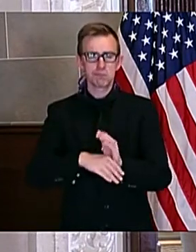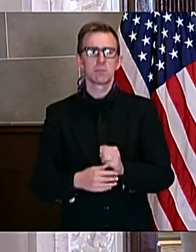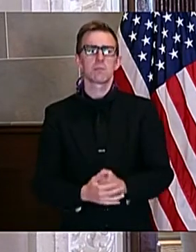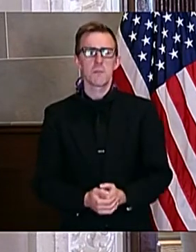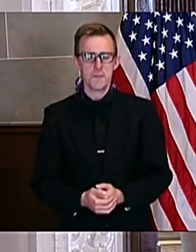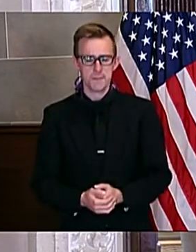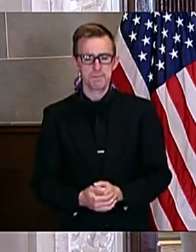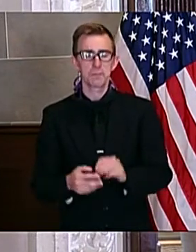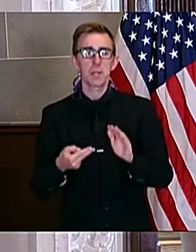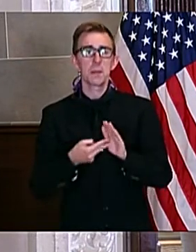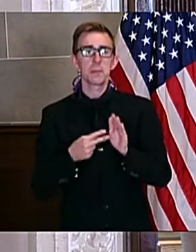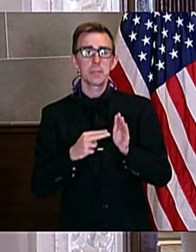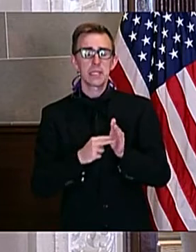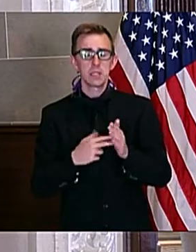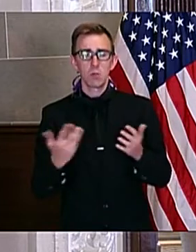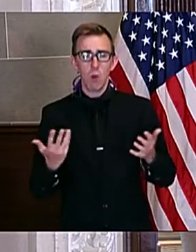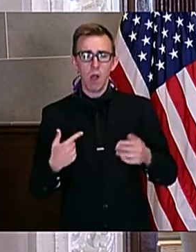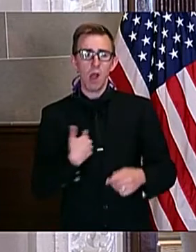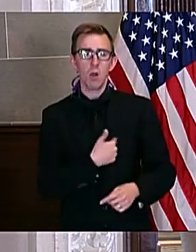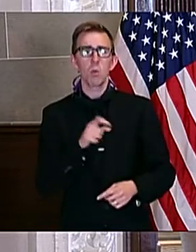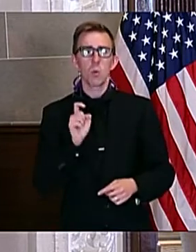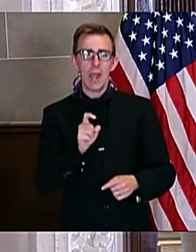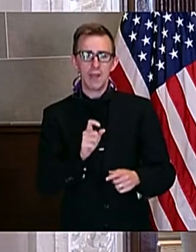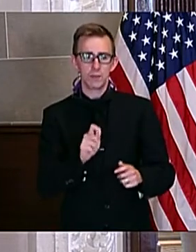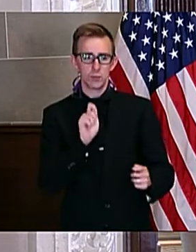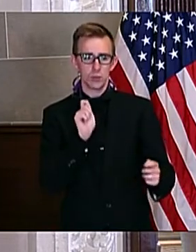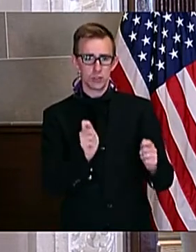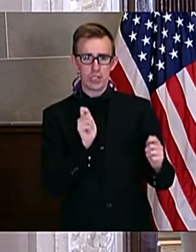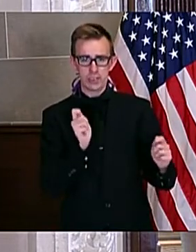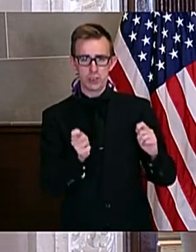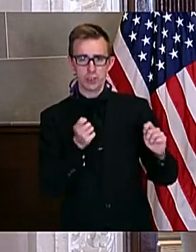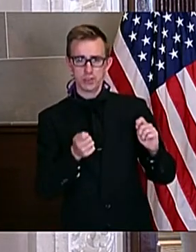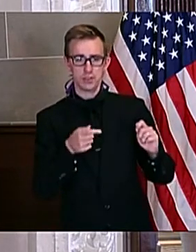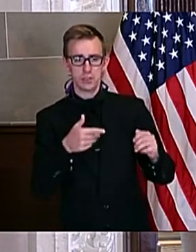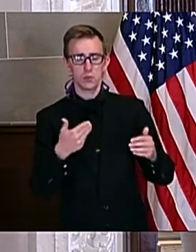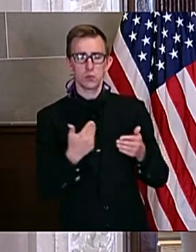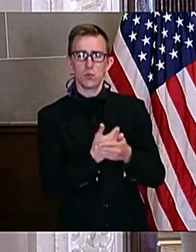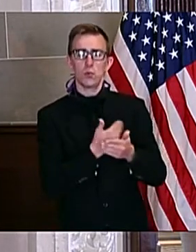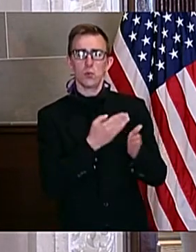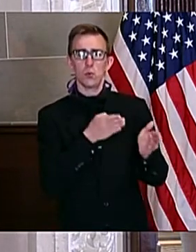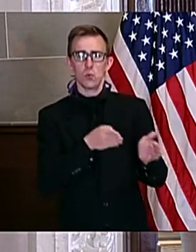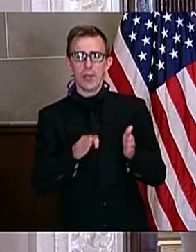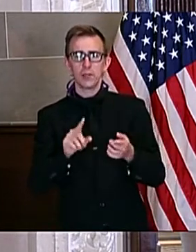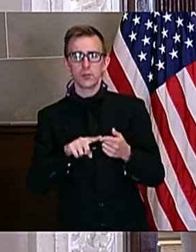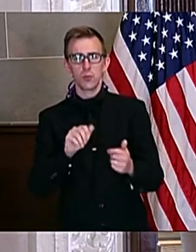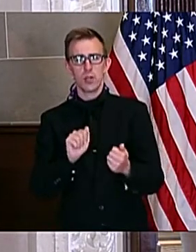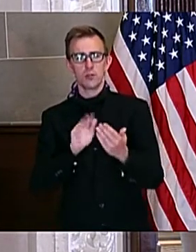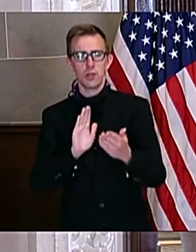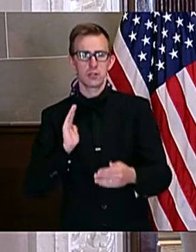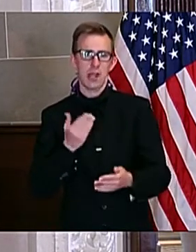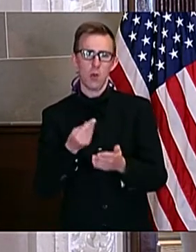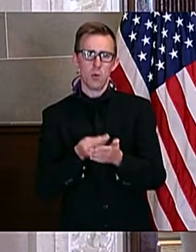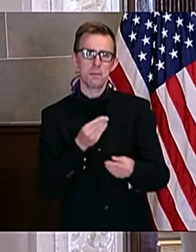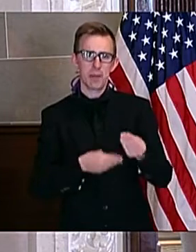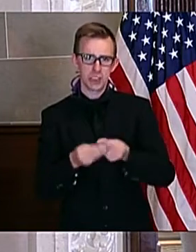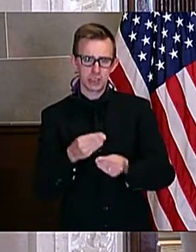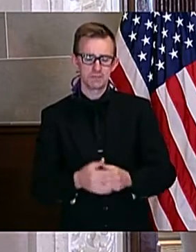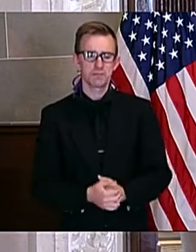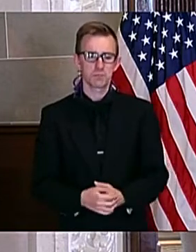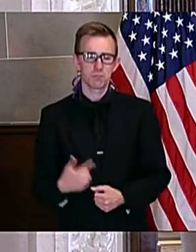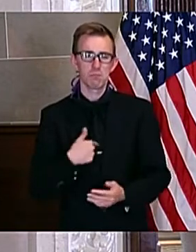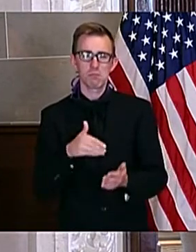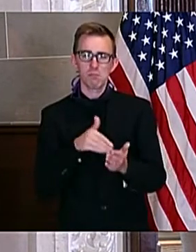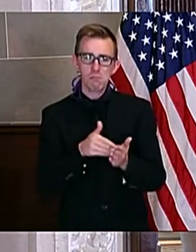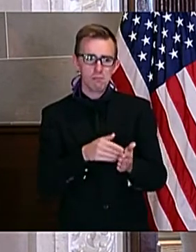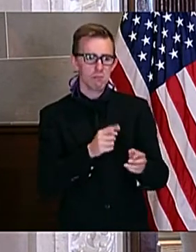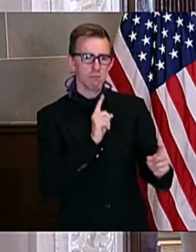means we are having to make unprecedented adjustments to our budget. We have had numerous conversations with